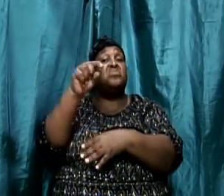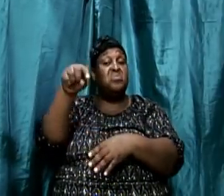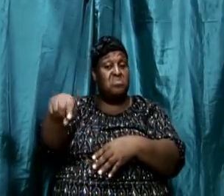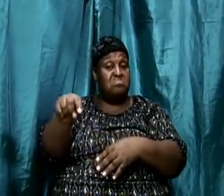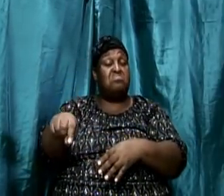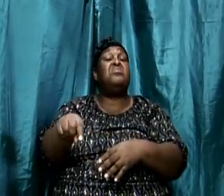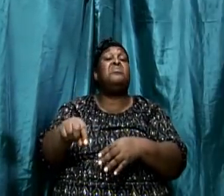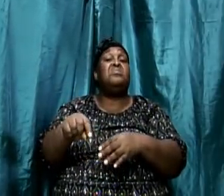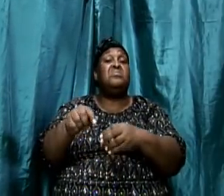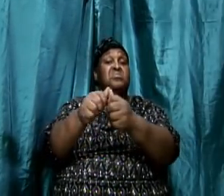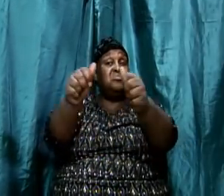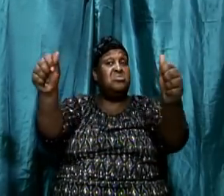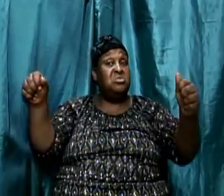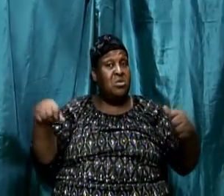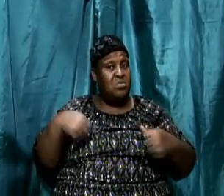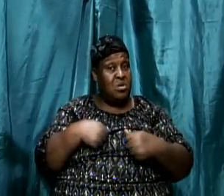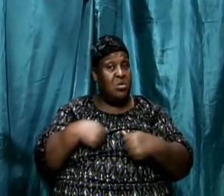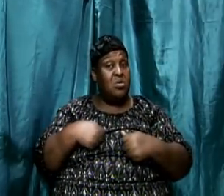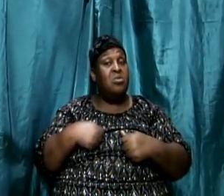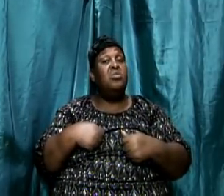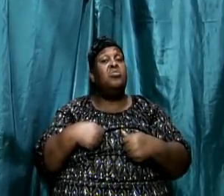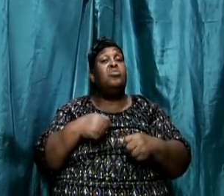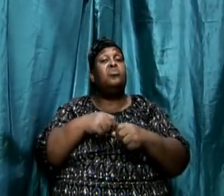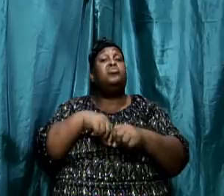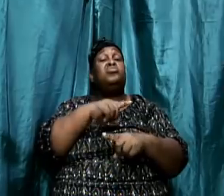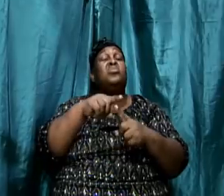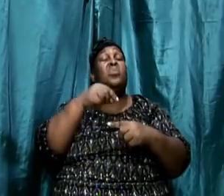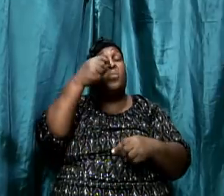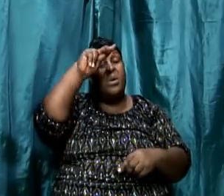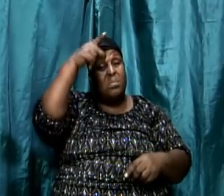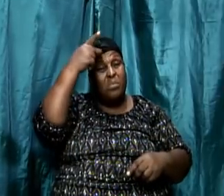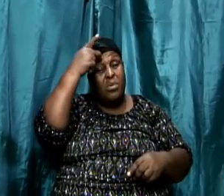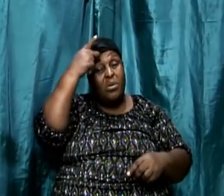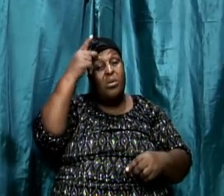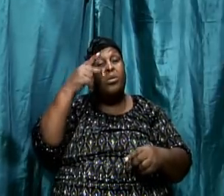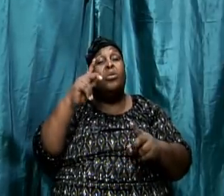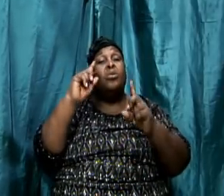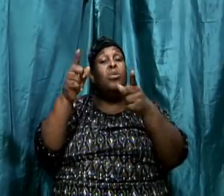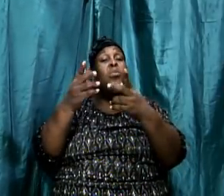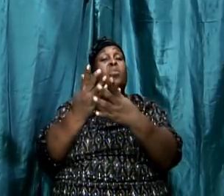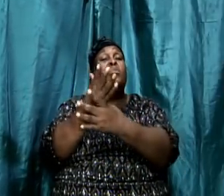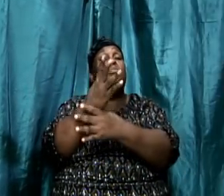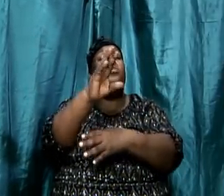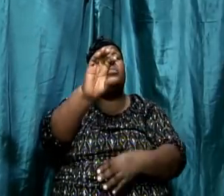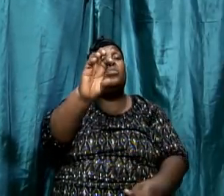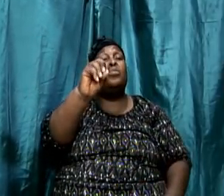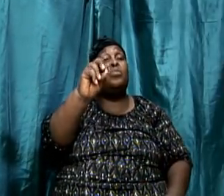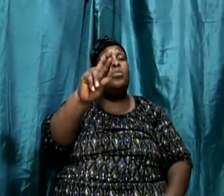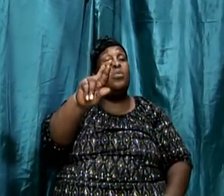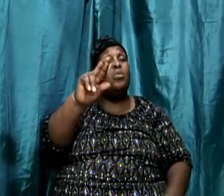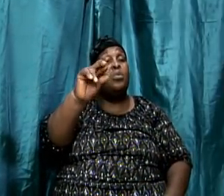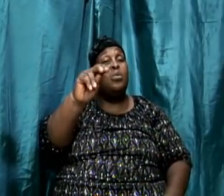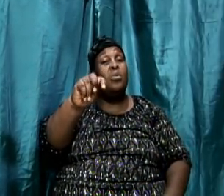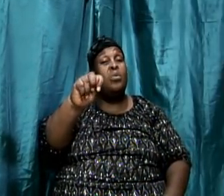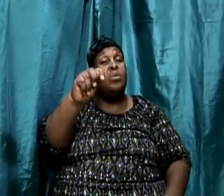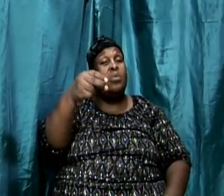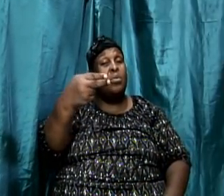when Paul went to the church, he had these things in mind as he took into consideration